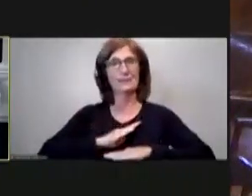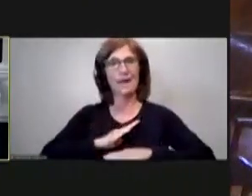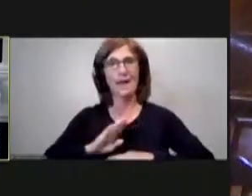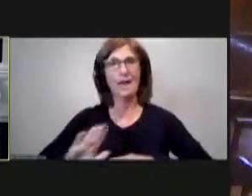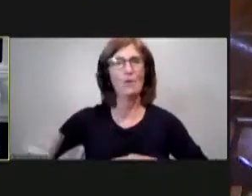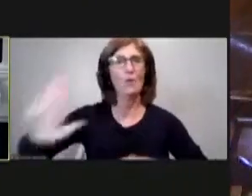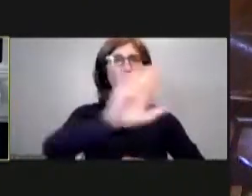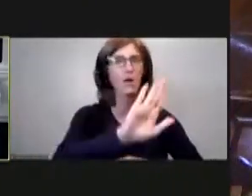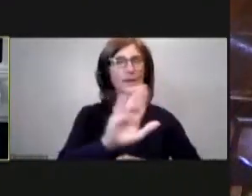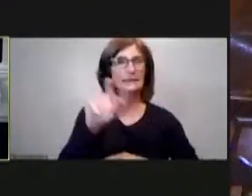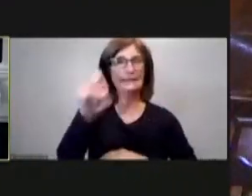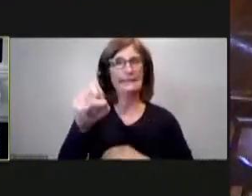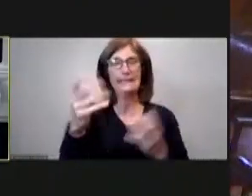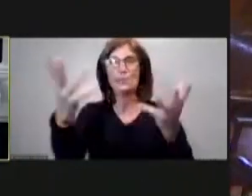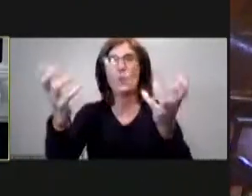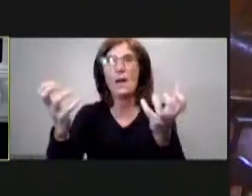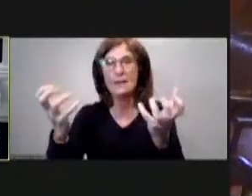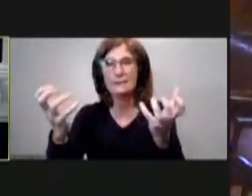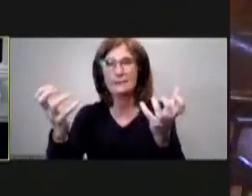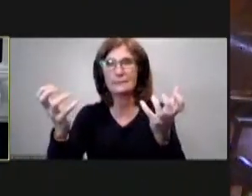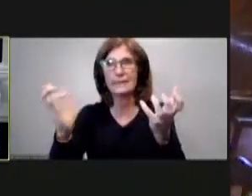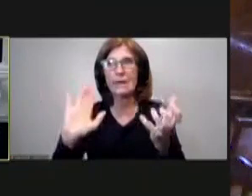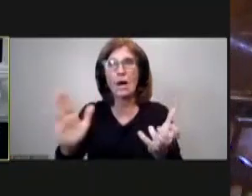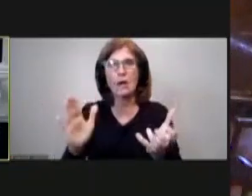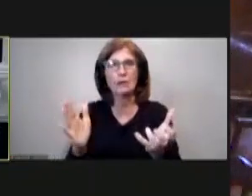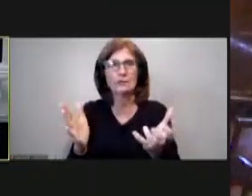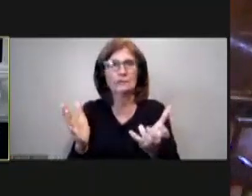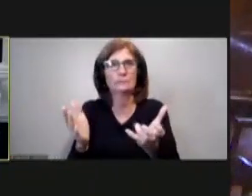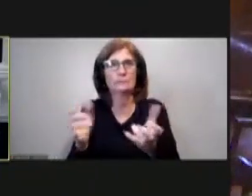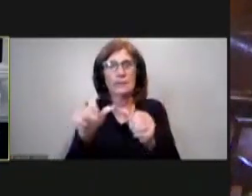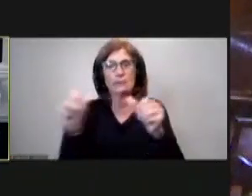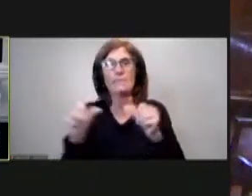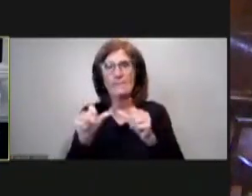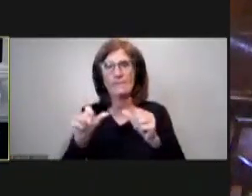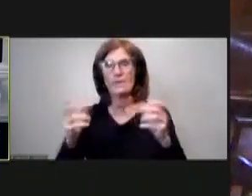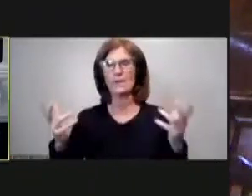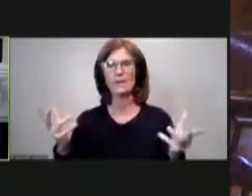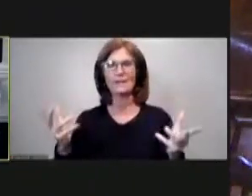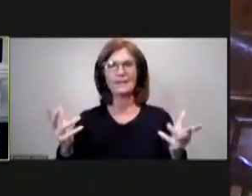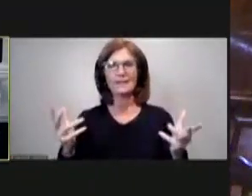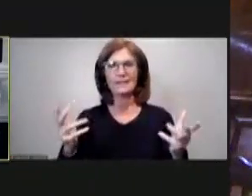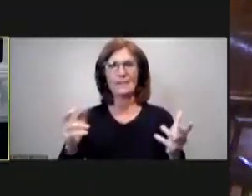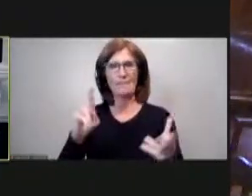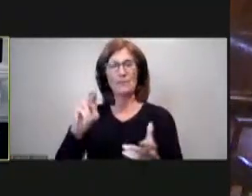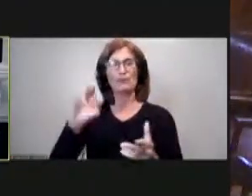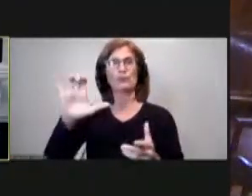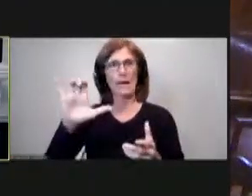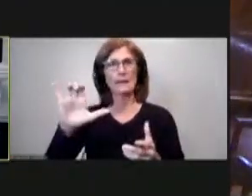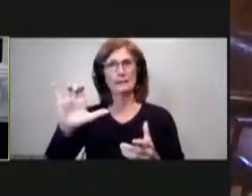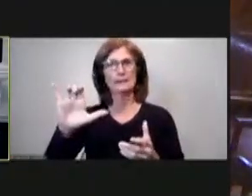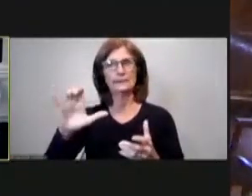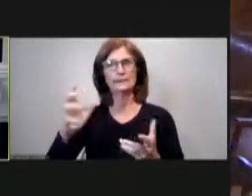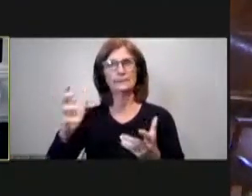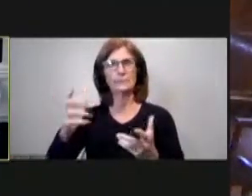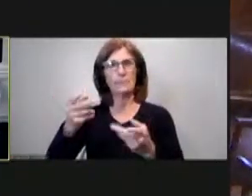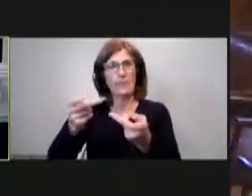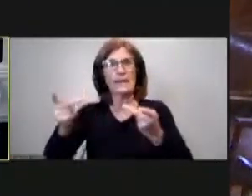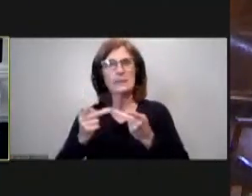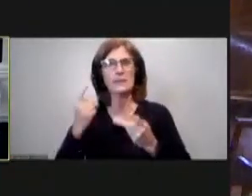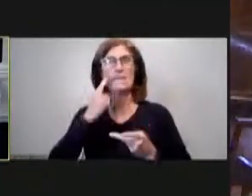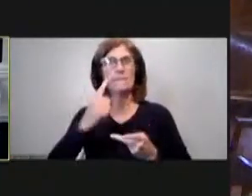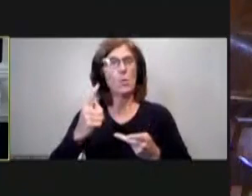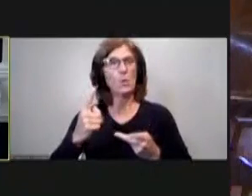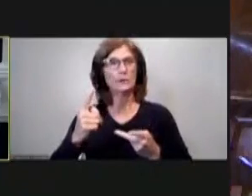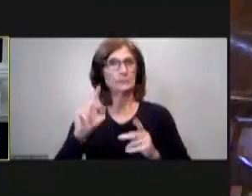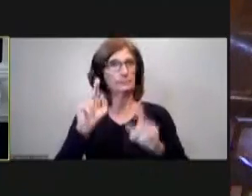and getting our recreational facilities for our citizens